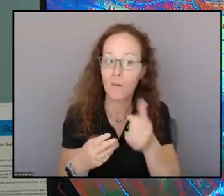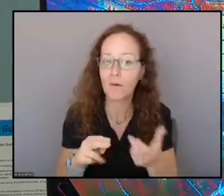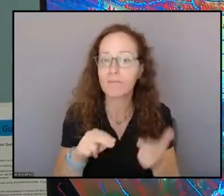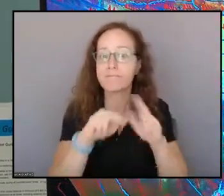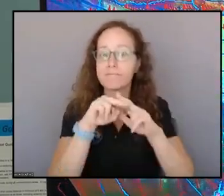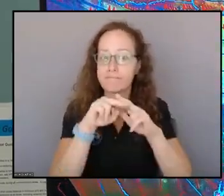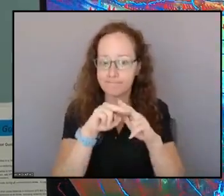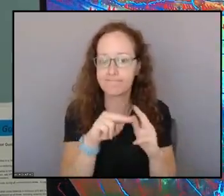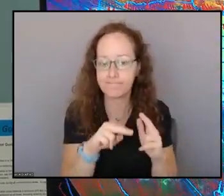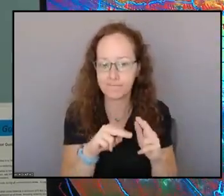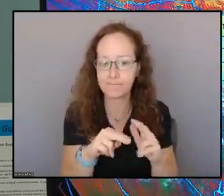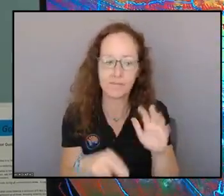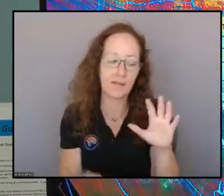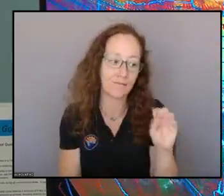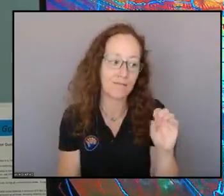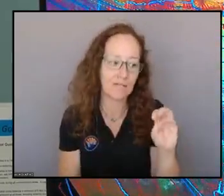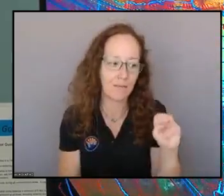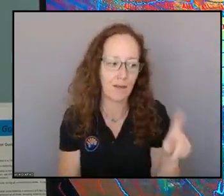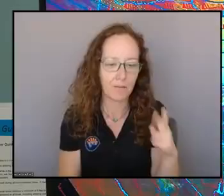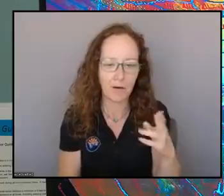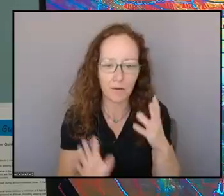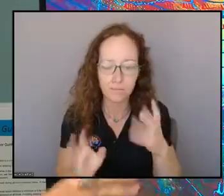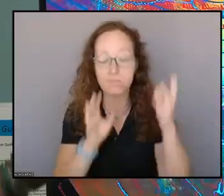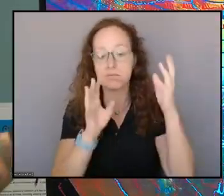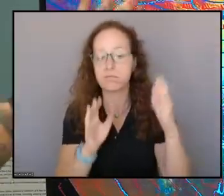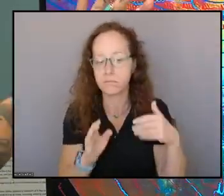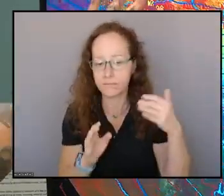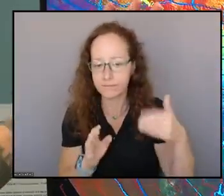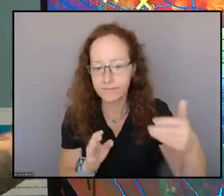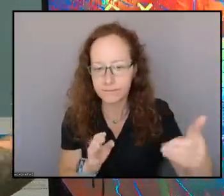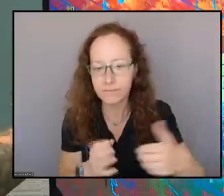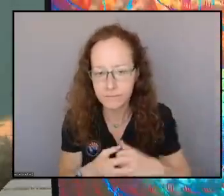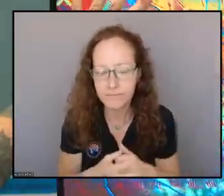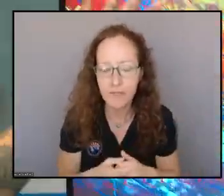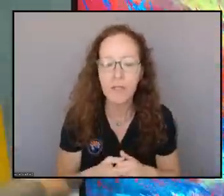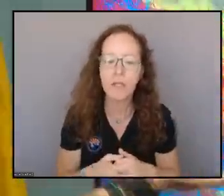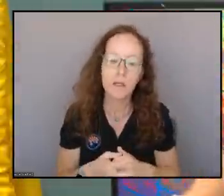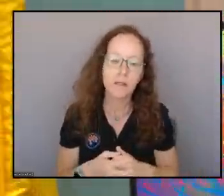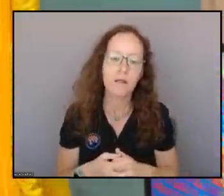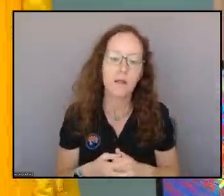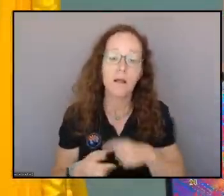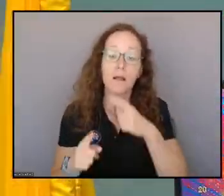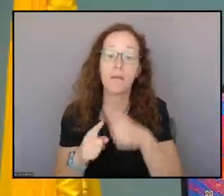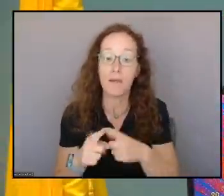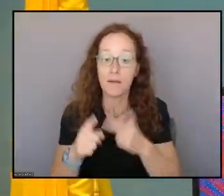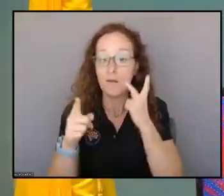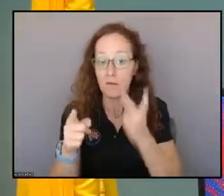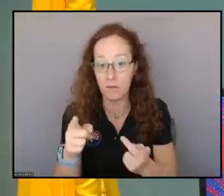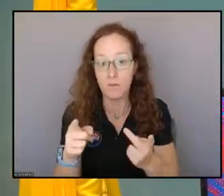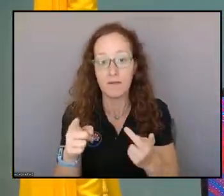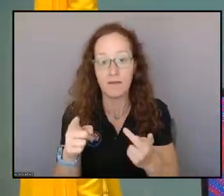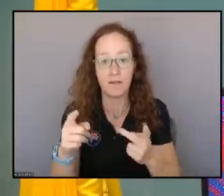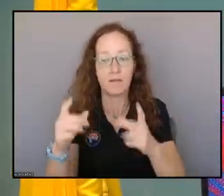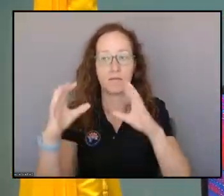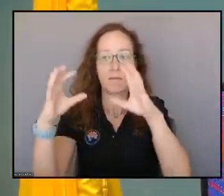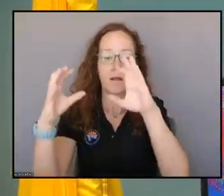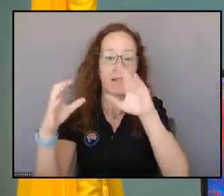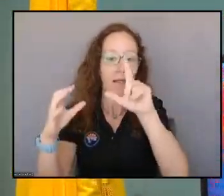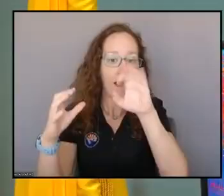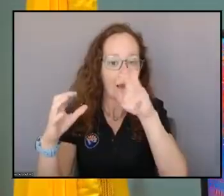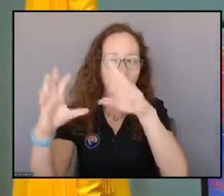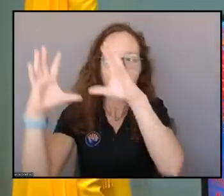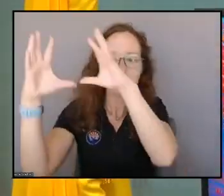50 mile an hour range. So, in addition to that, you can see a lot of cloud cover here. We're going to see an